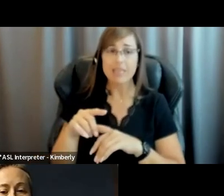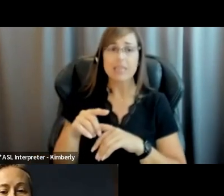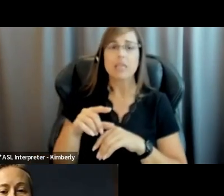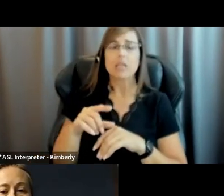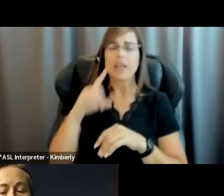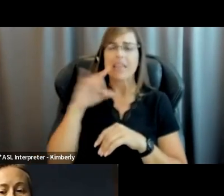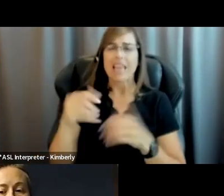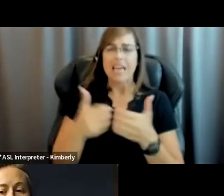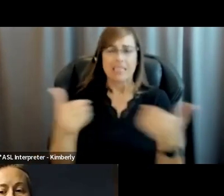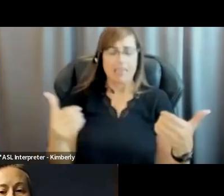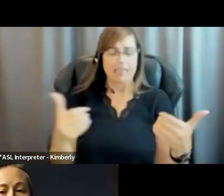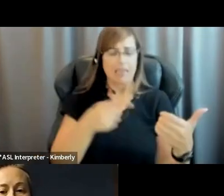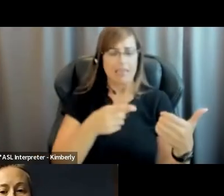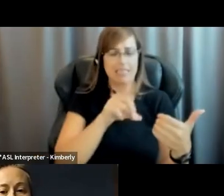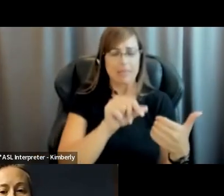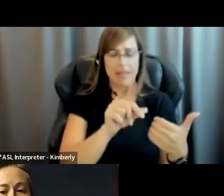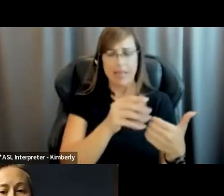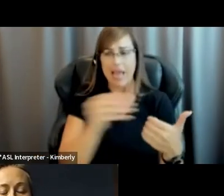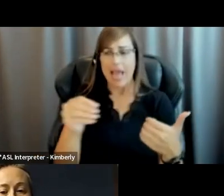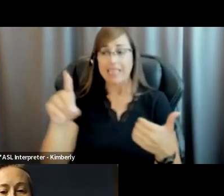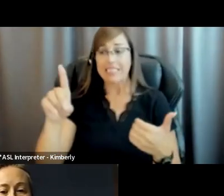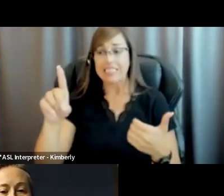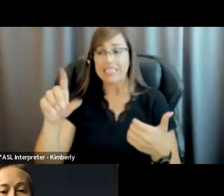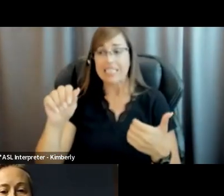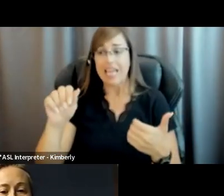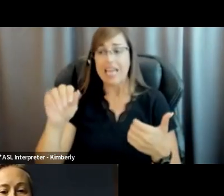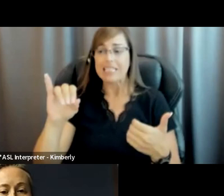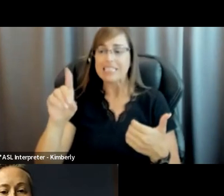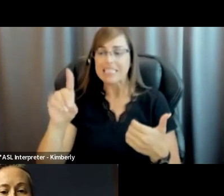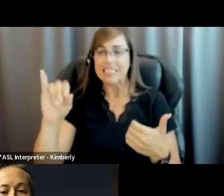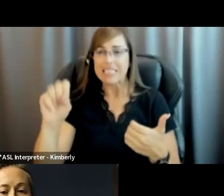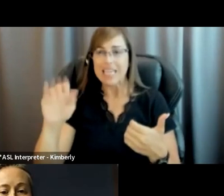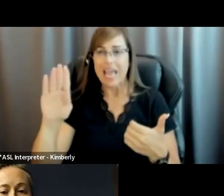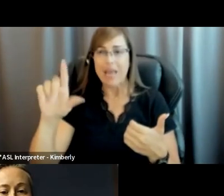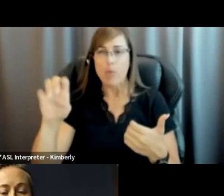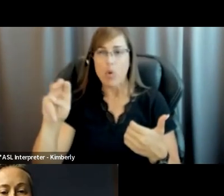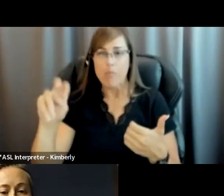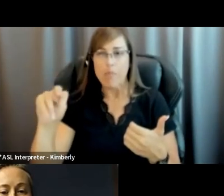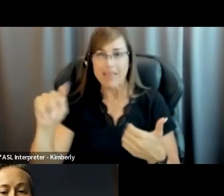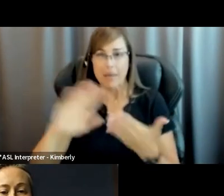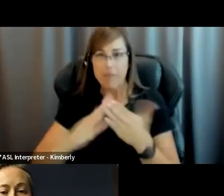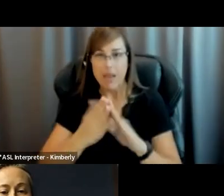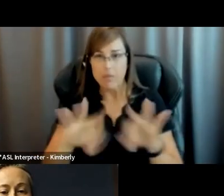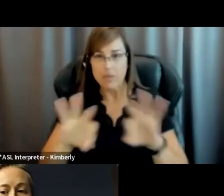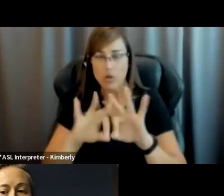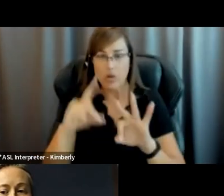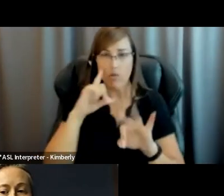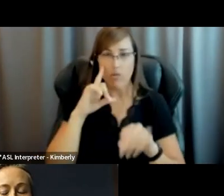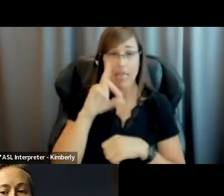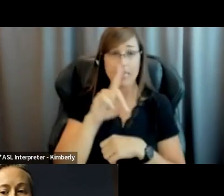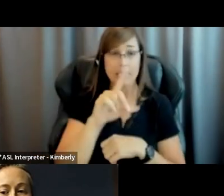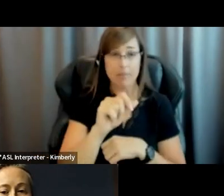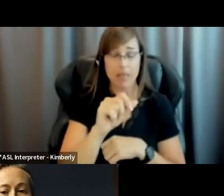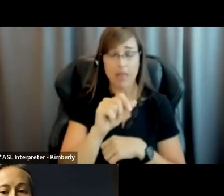distinction between, you know, disability and disablement becomes important, right? If you think of disability as